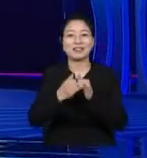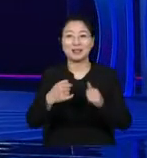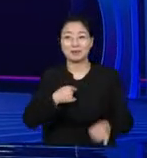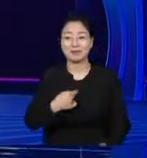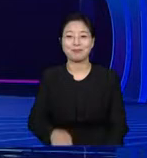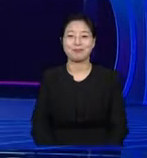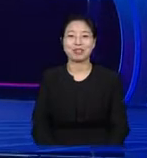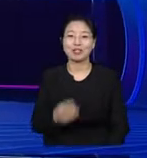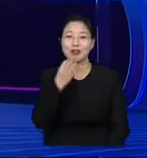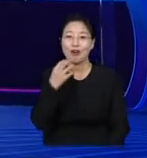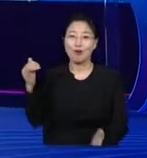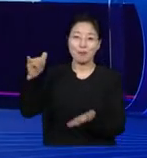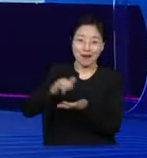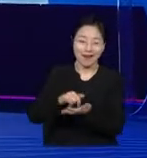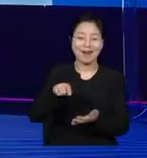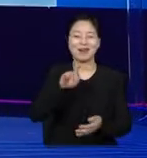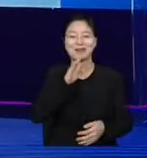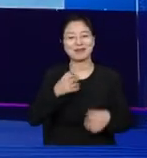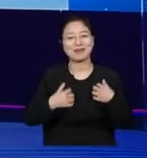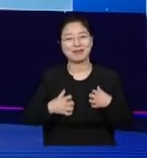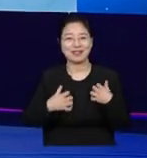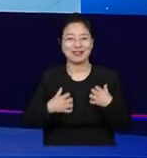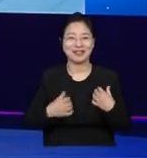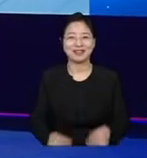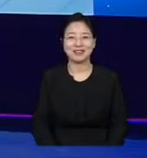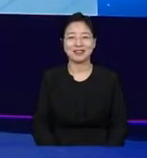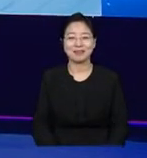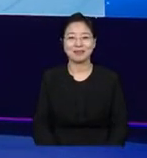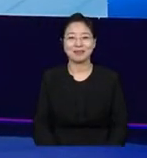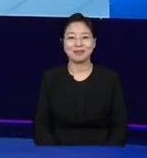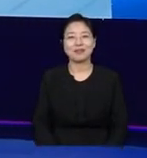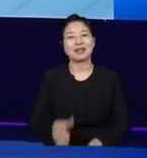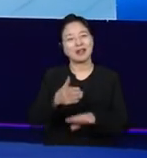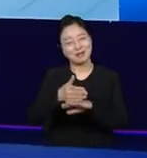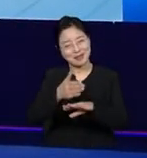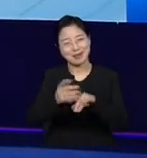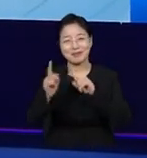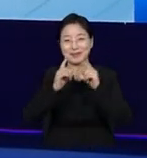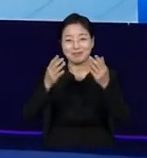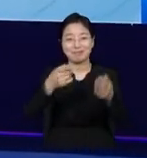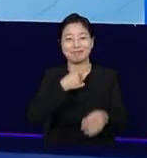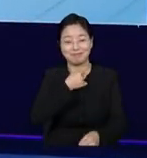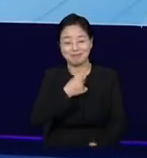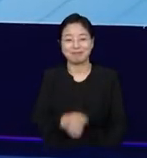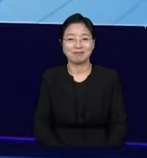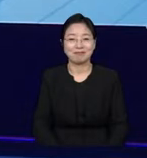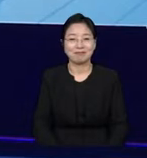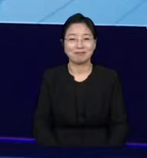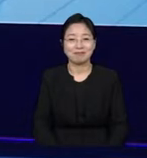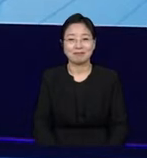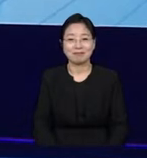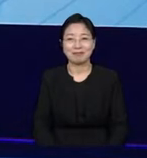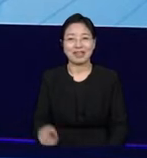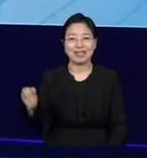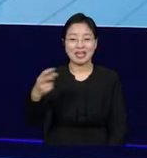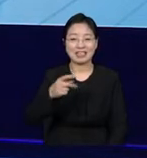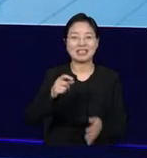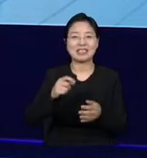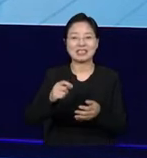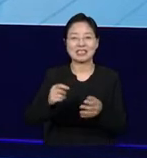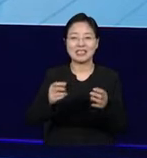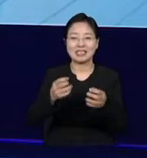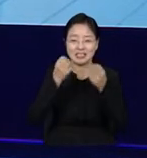in Seoul. And so first I wanted to just say thank you for the invitation to contribute to this important forum on rewriting democracy,